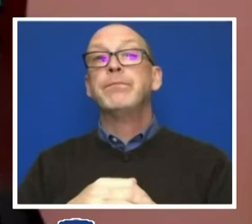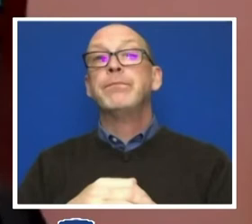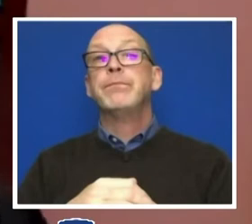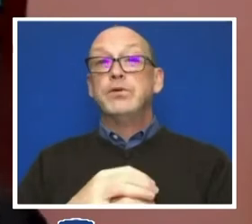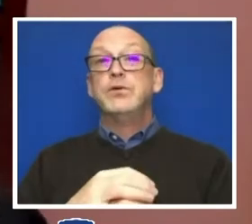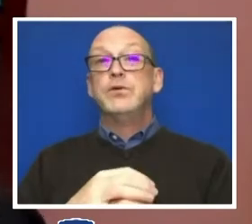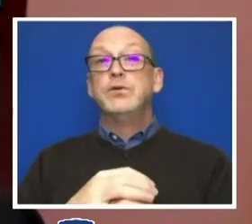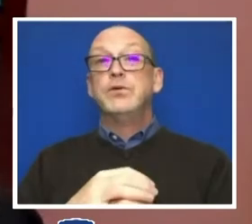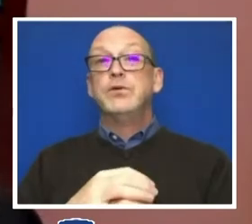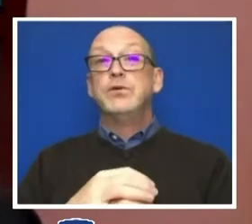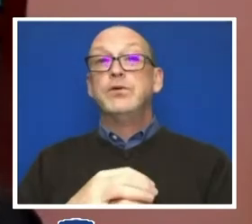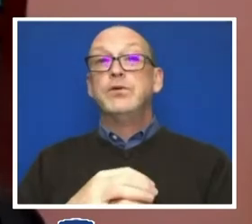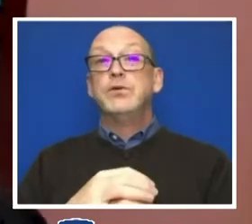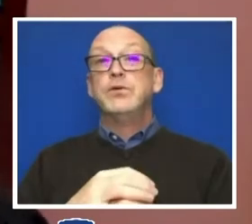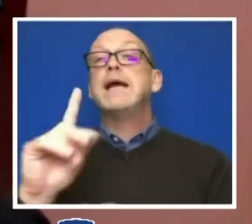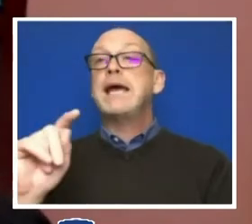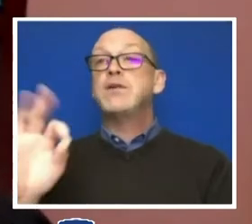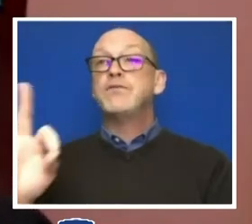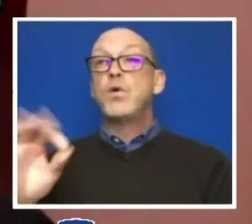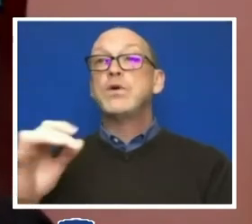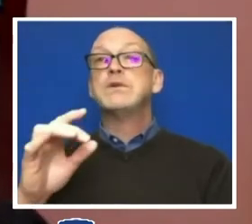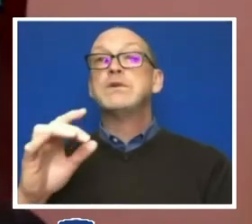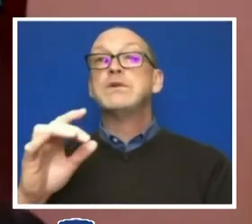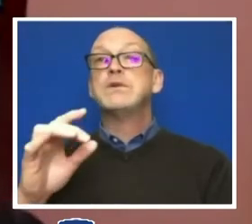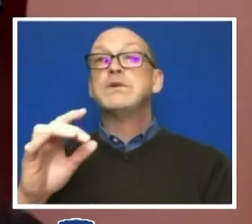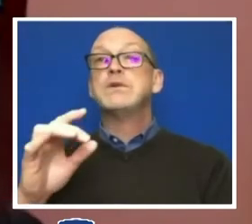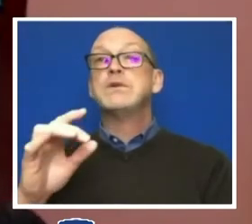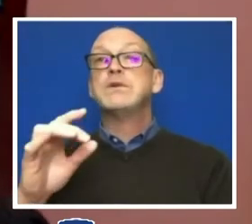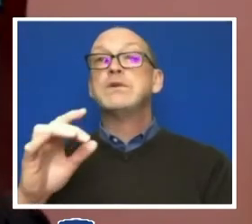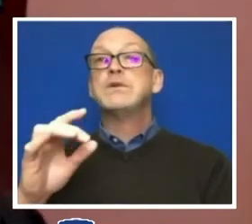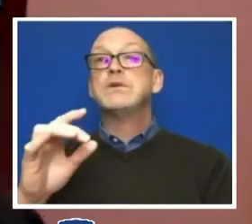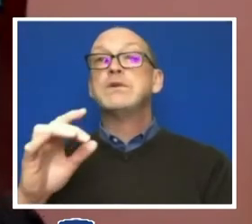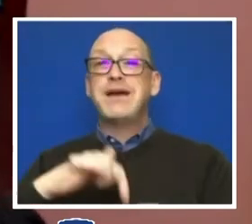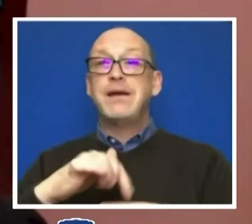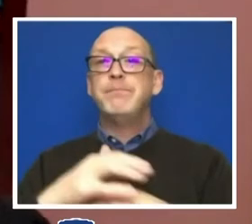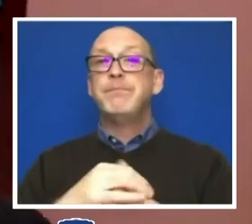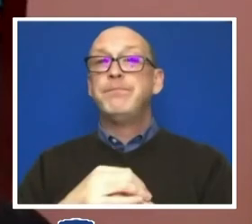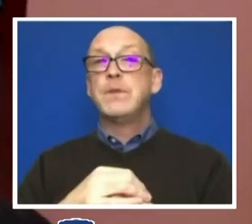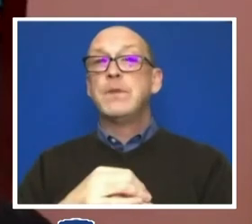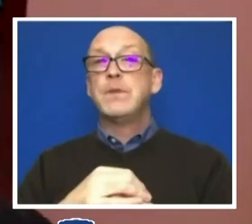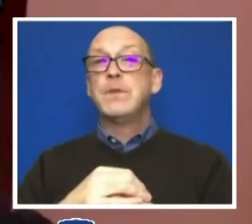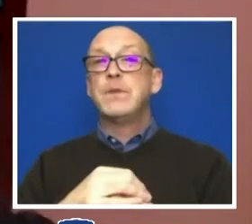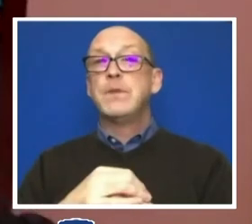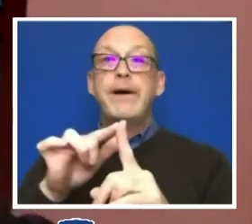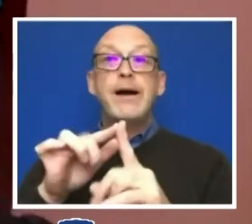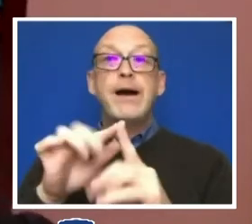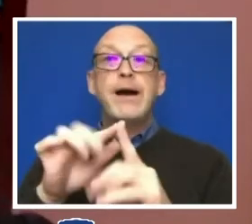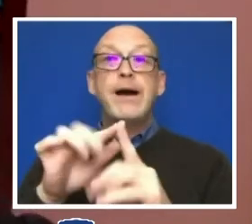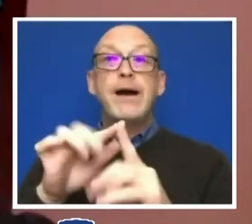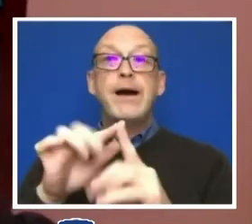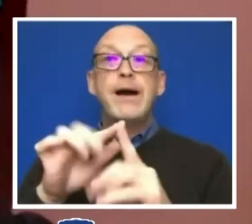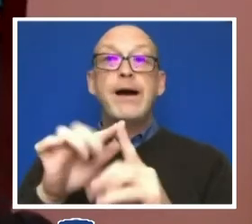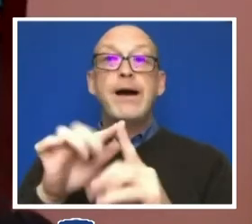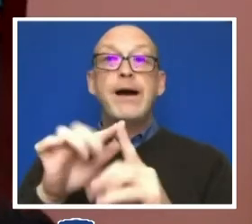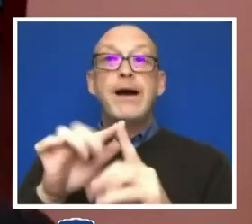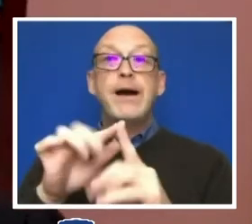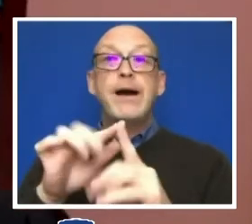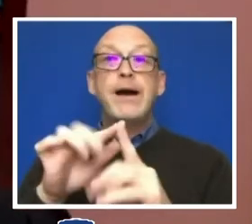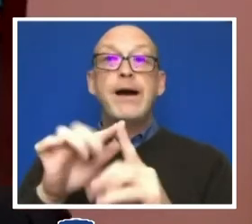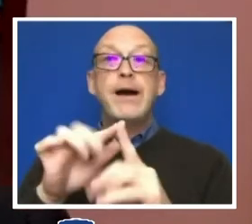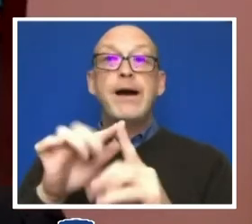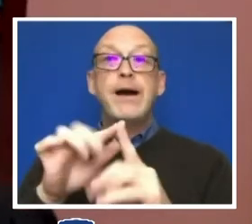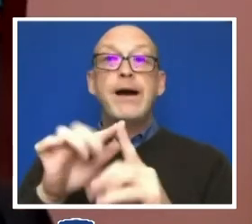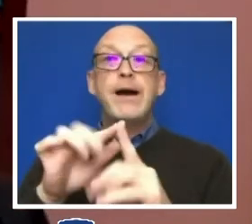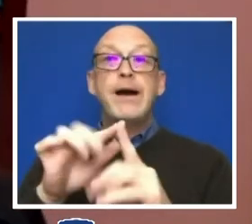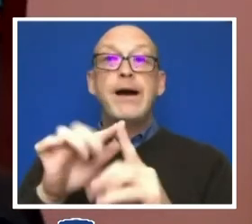As a task force, we spent a lot of time talking about how bias, hate and racial